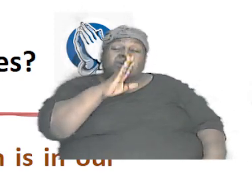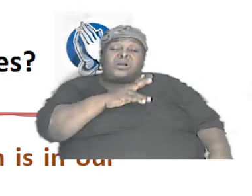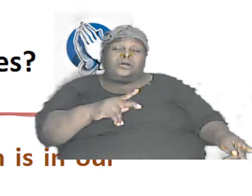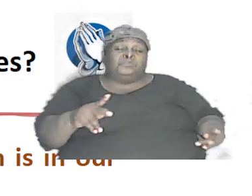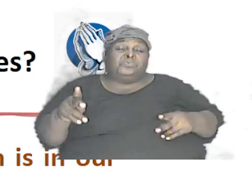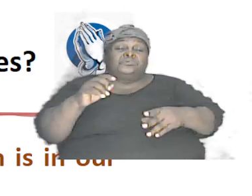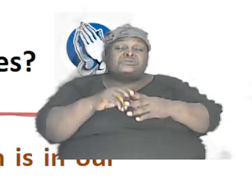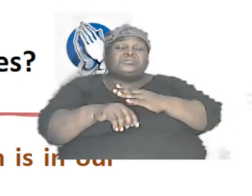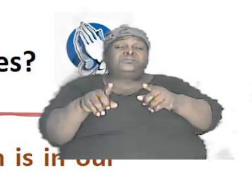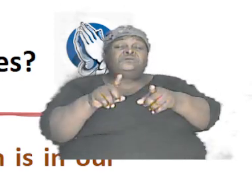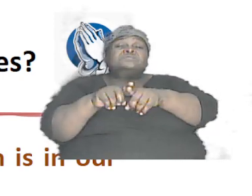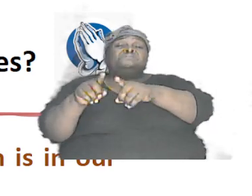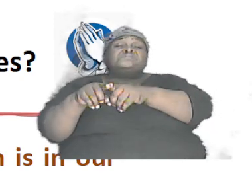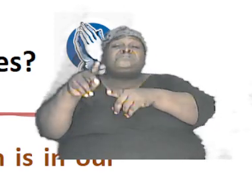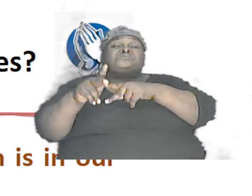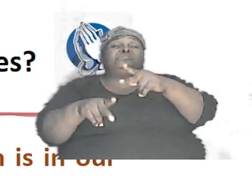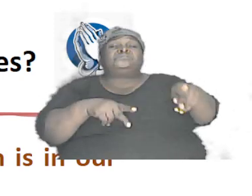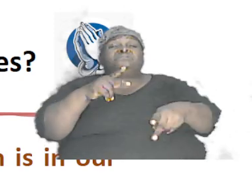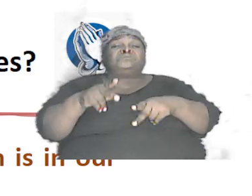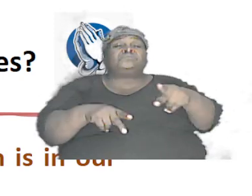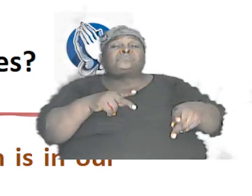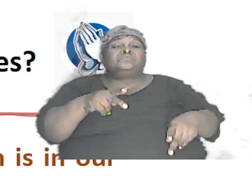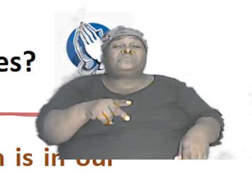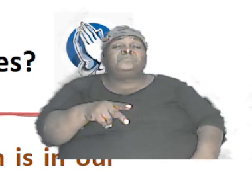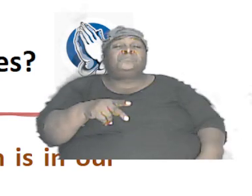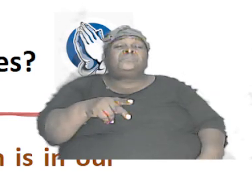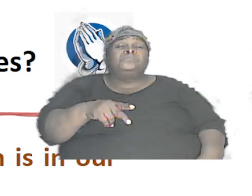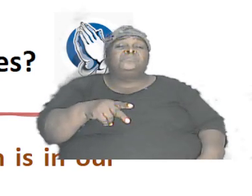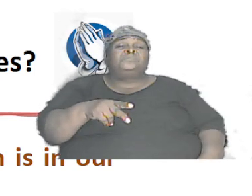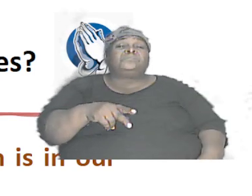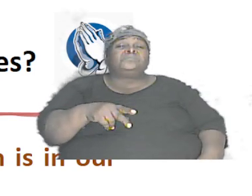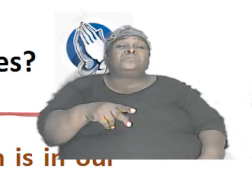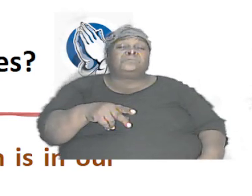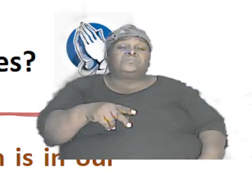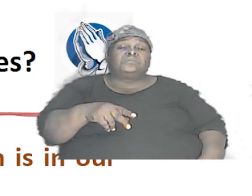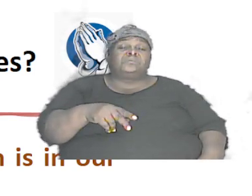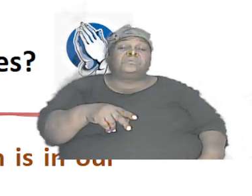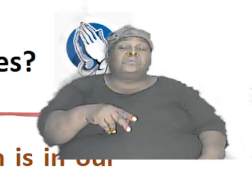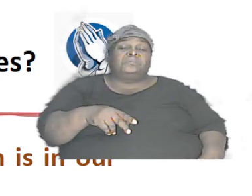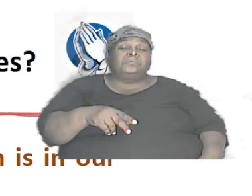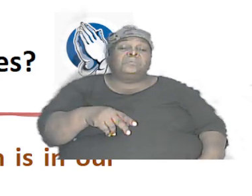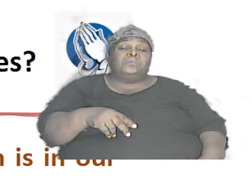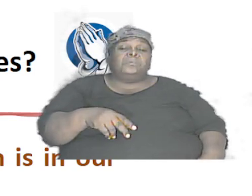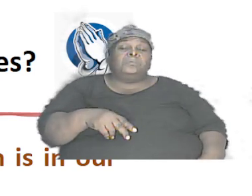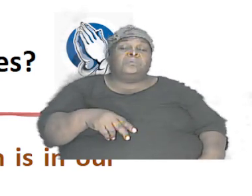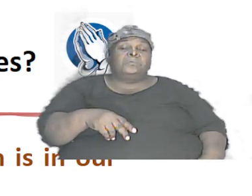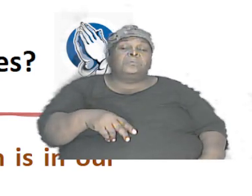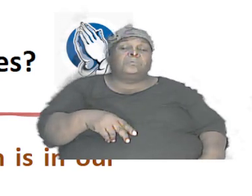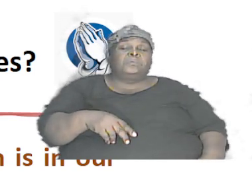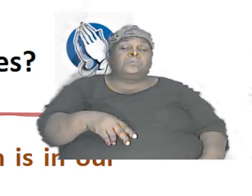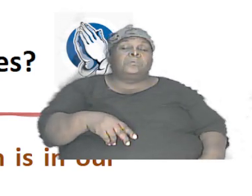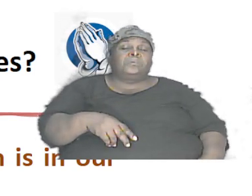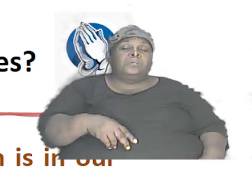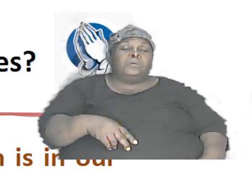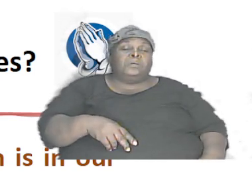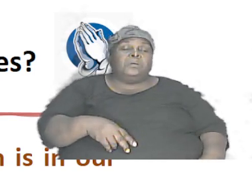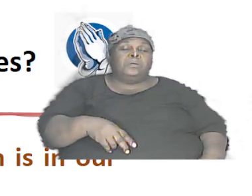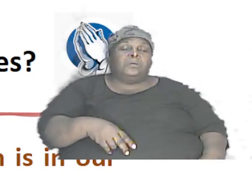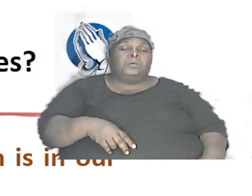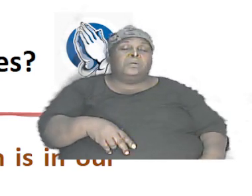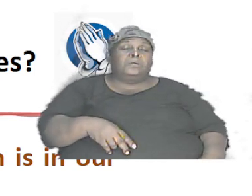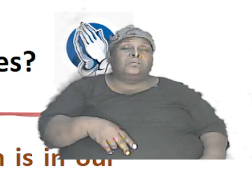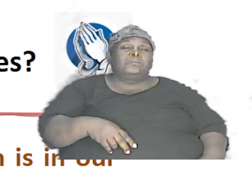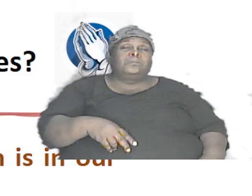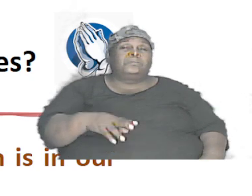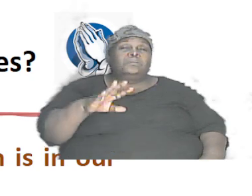billions and zillions of genes with information in them about who will have dark color light